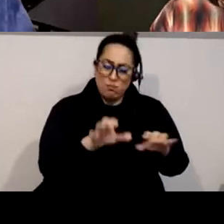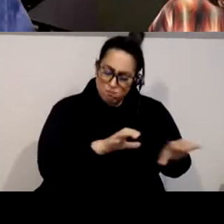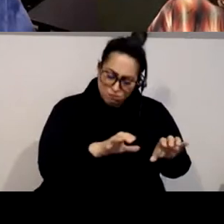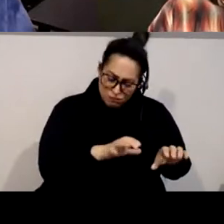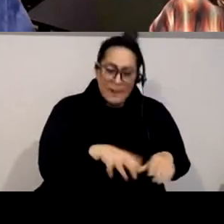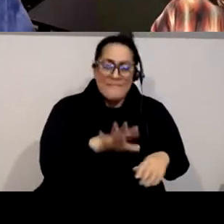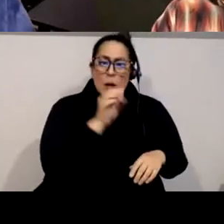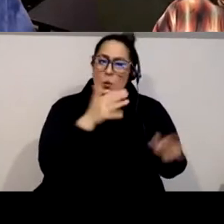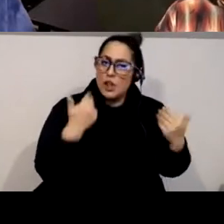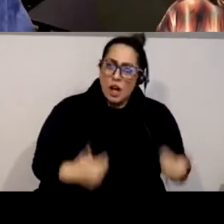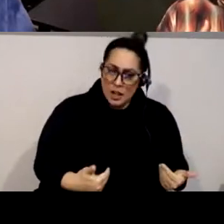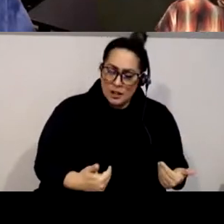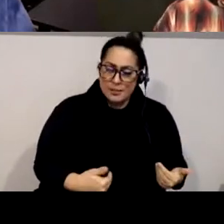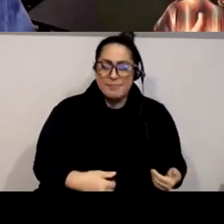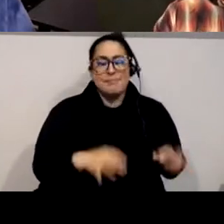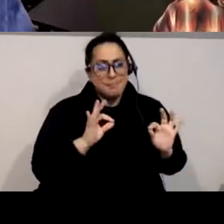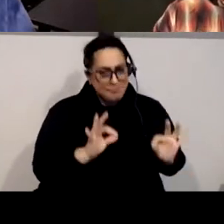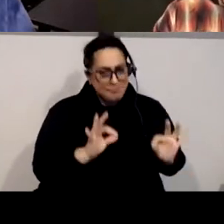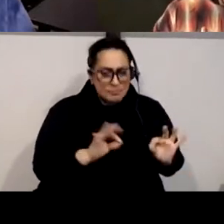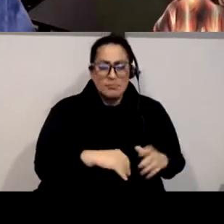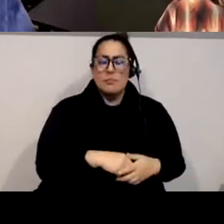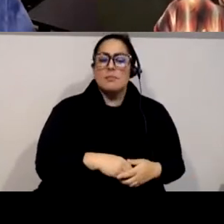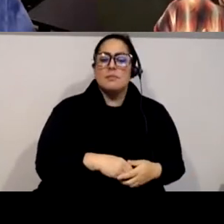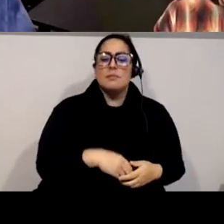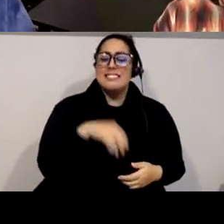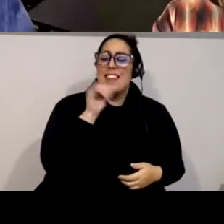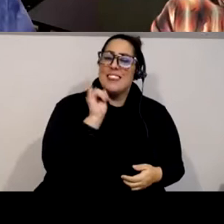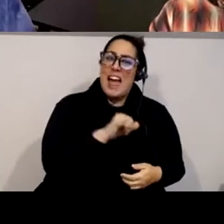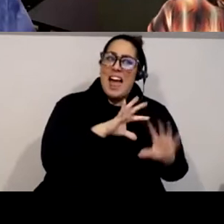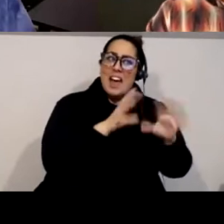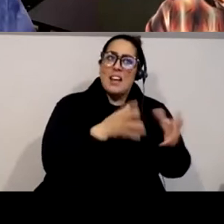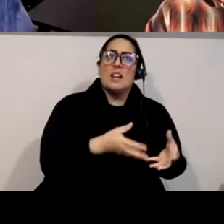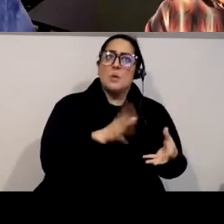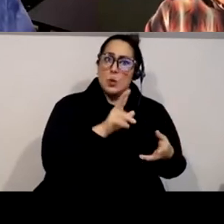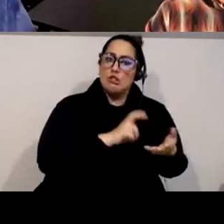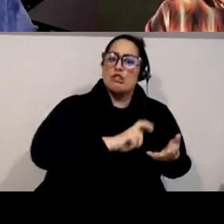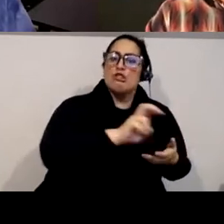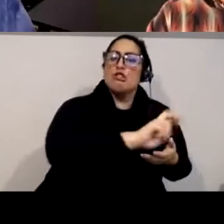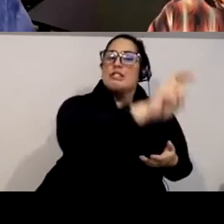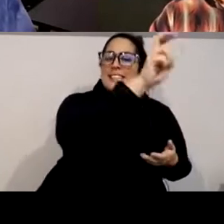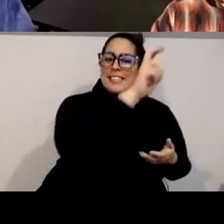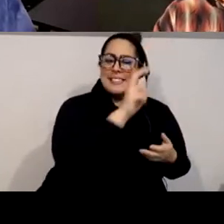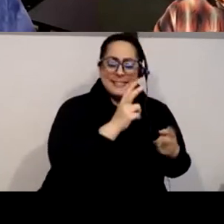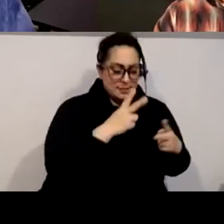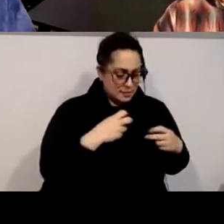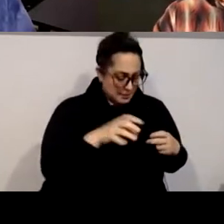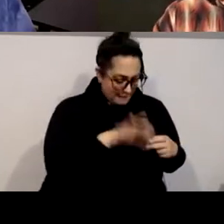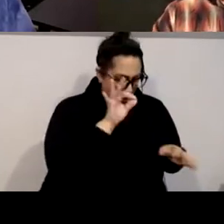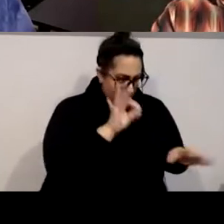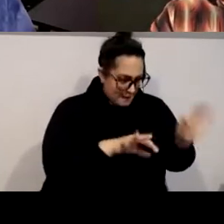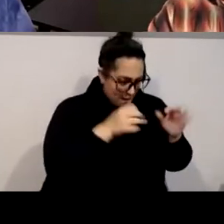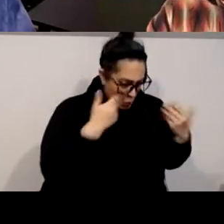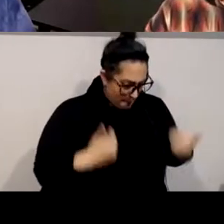you are um and that is is going to be your journey and that's going to be something that